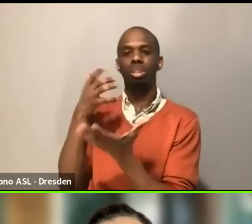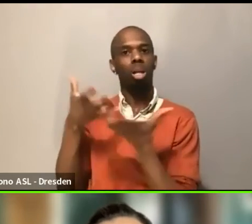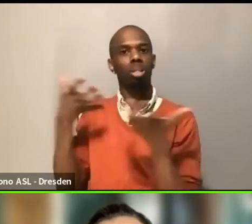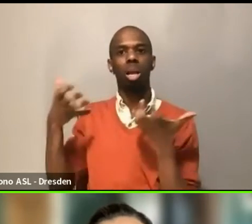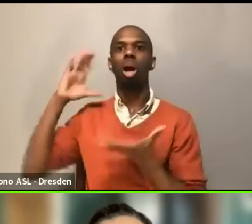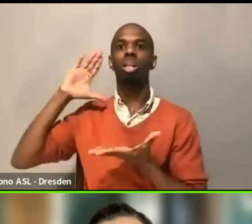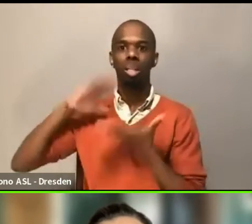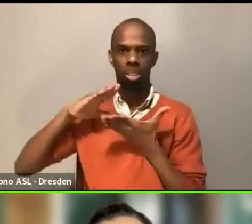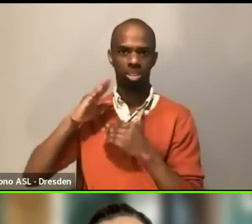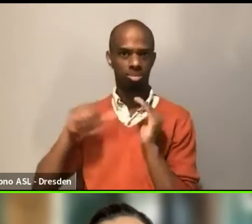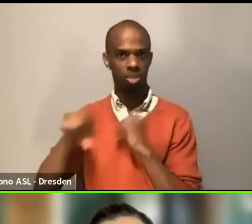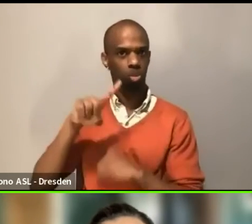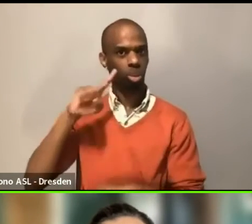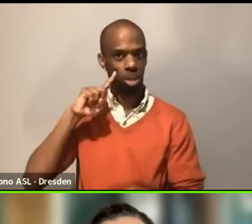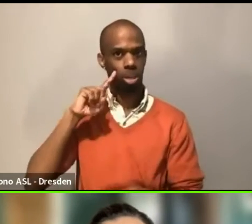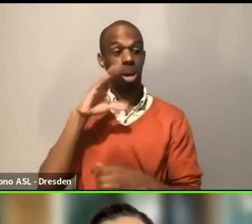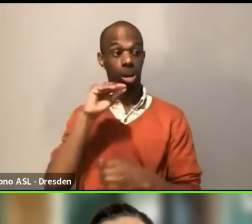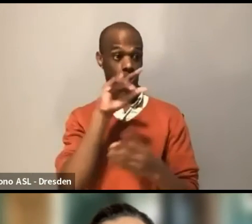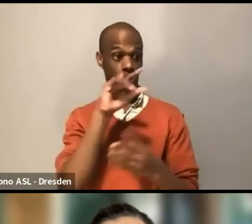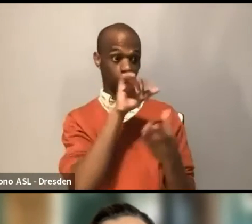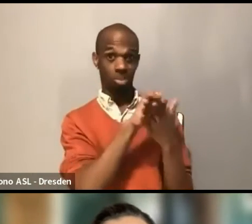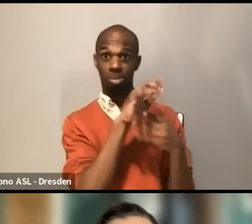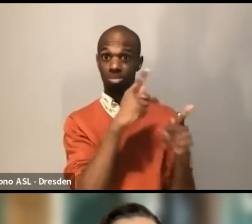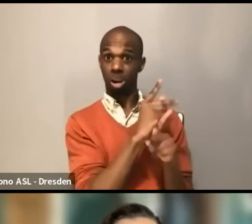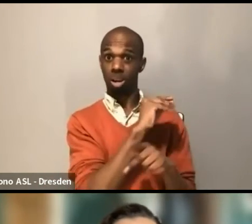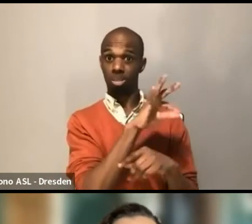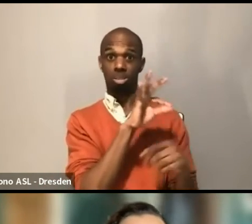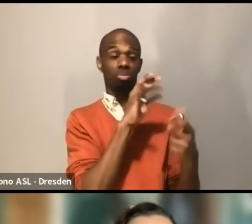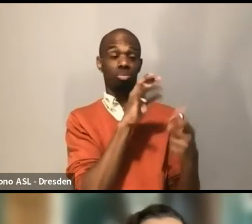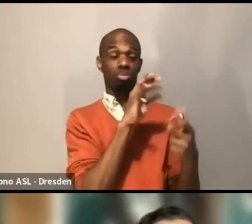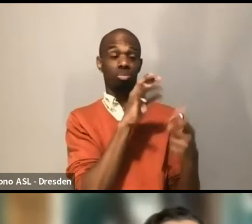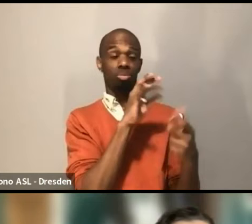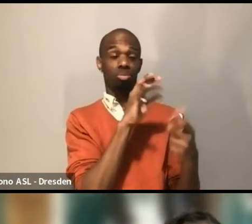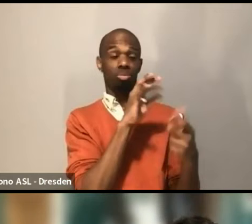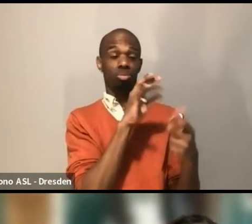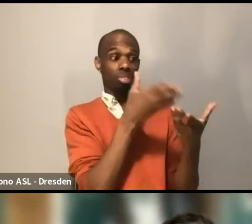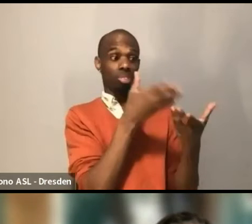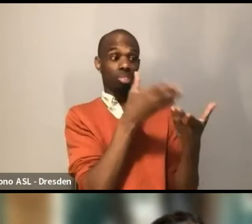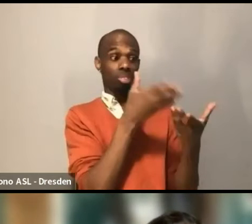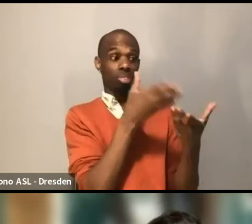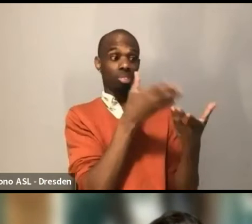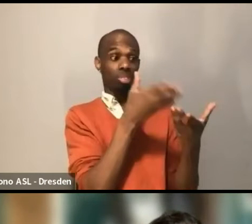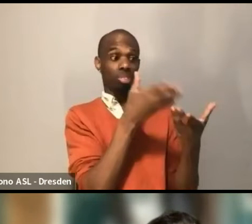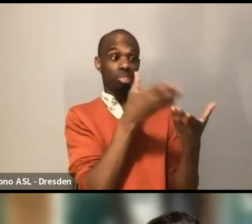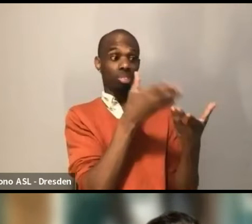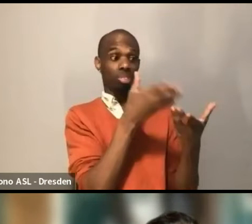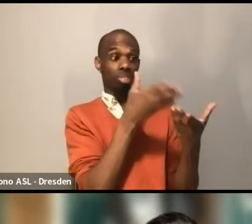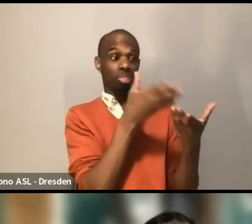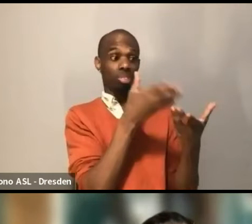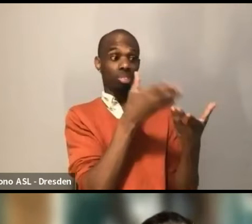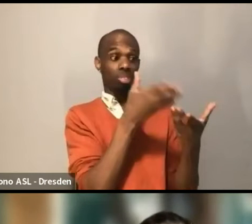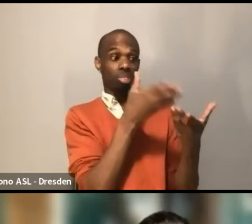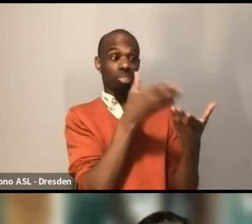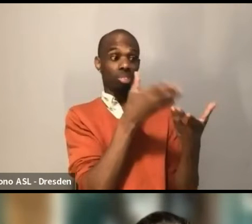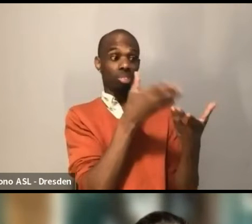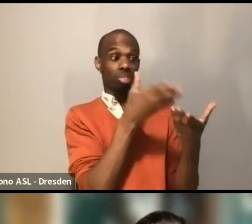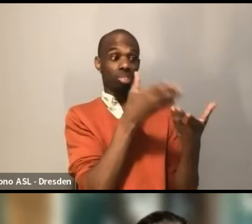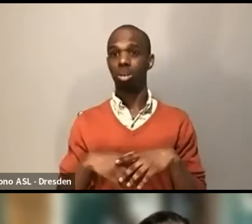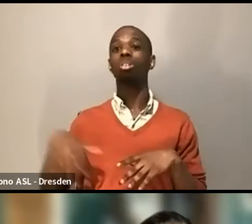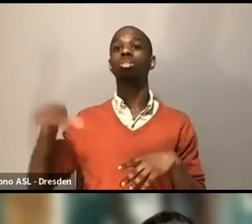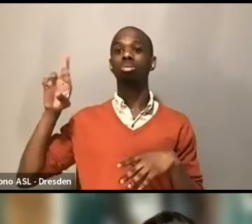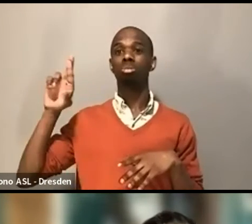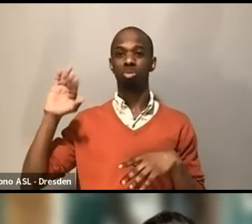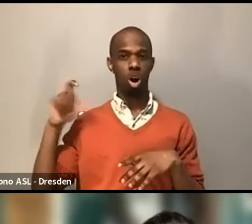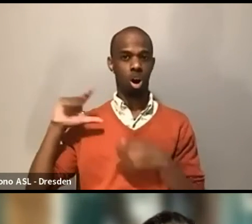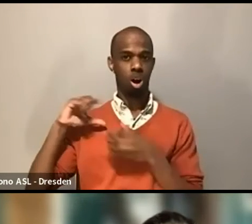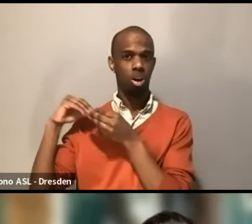the experience we see over and over again. Yeah. And I, and I would also say I dropped a link to, um, our pal handbook chapter on